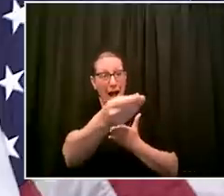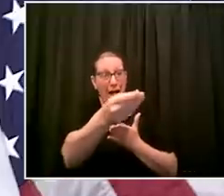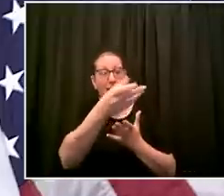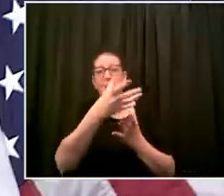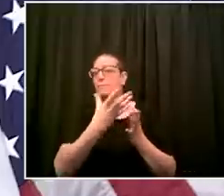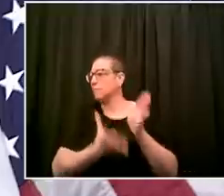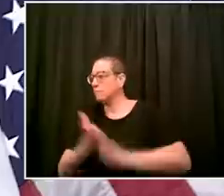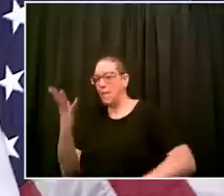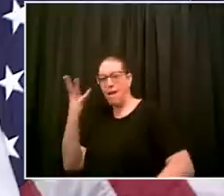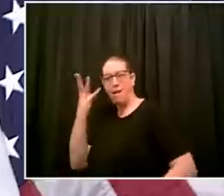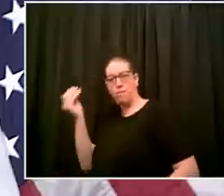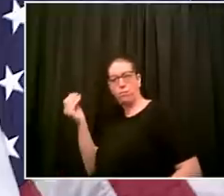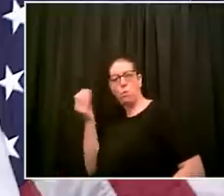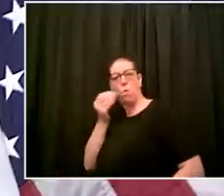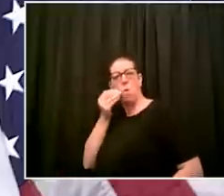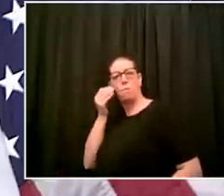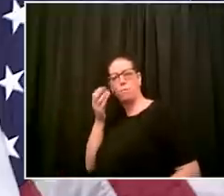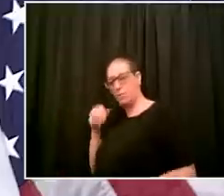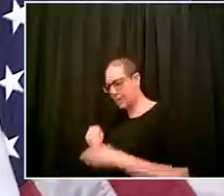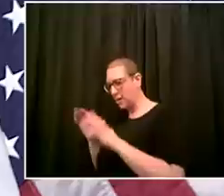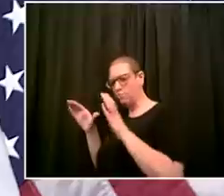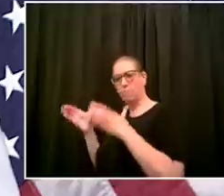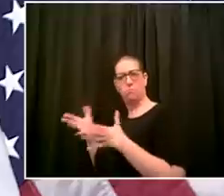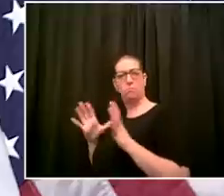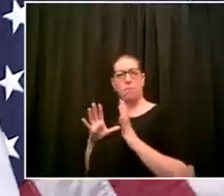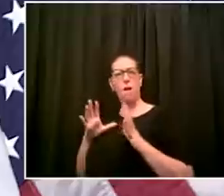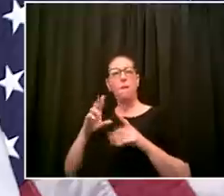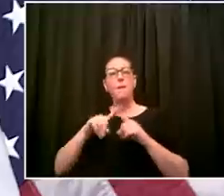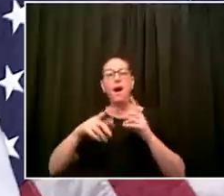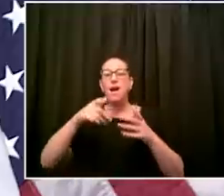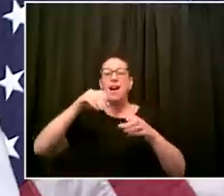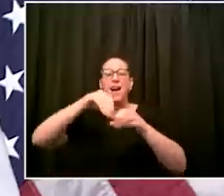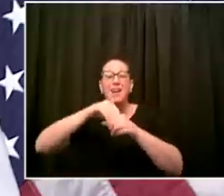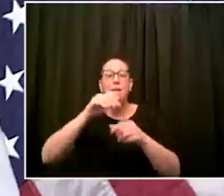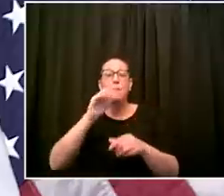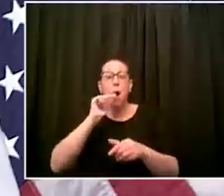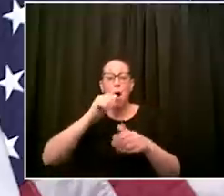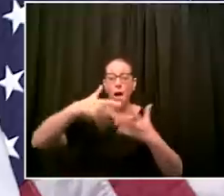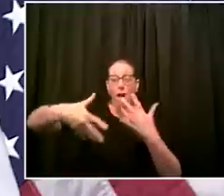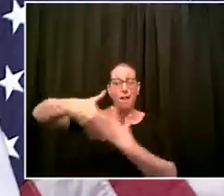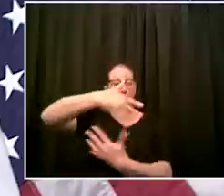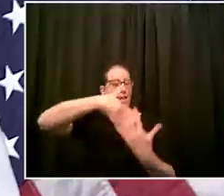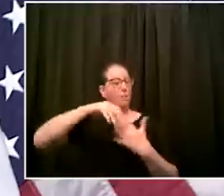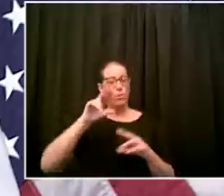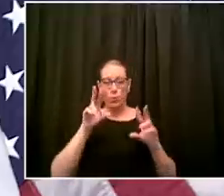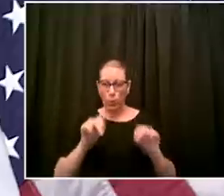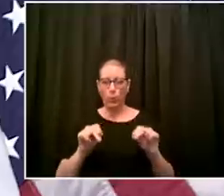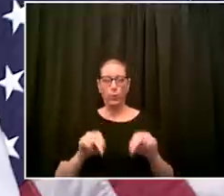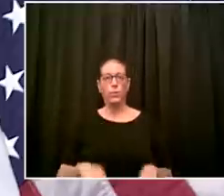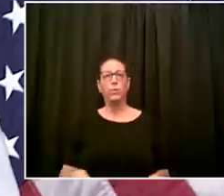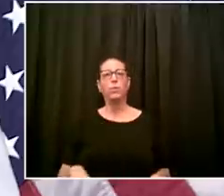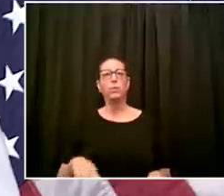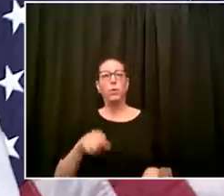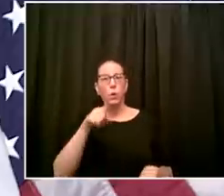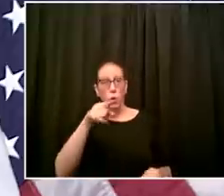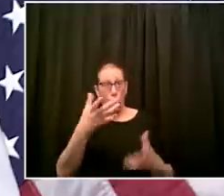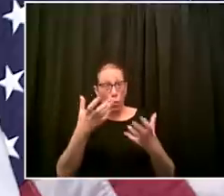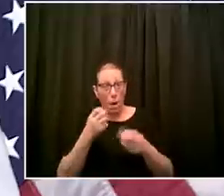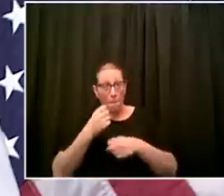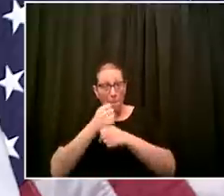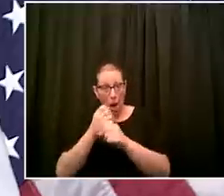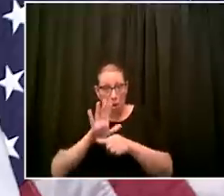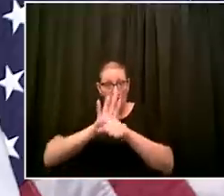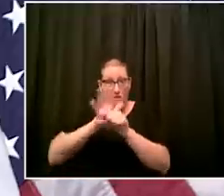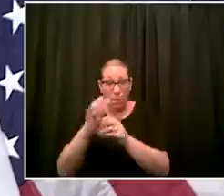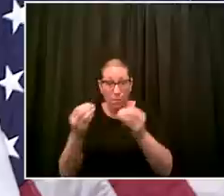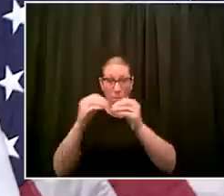it's just not safe and you're going to you know do you want to restart this virus growth in this city do you want to make everyone less healthy do you want